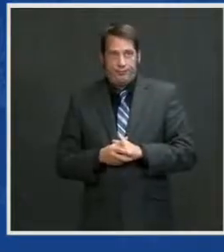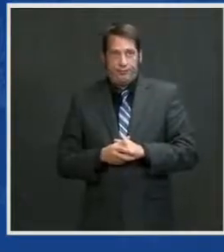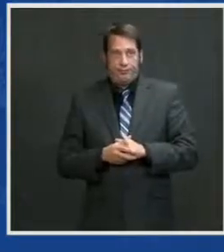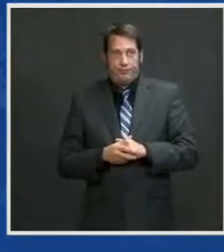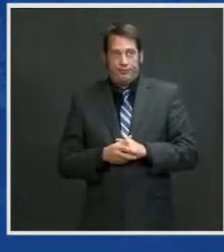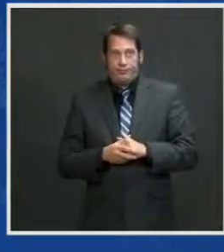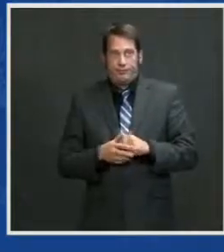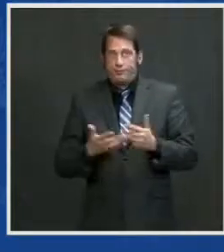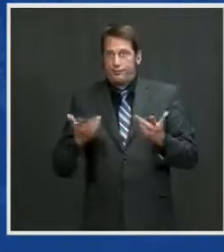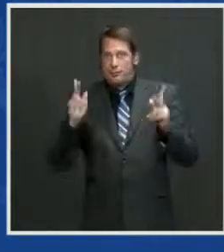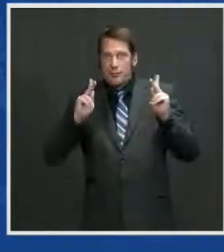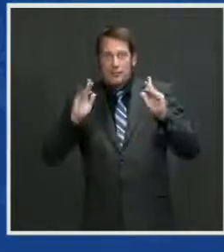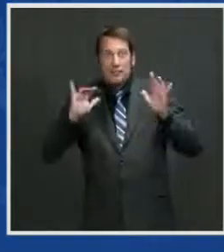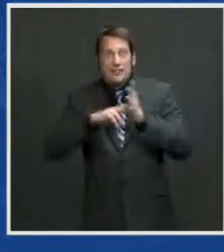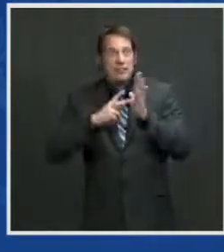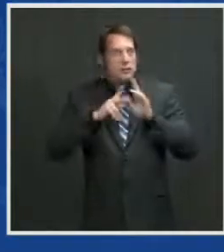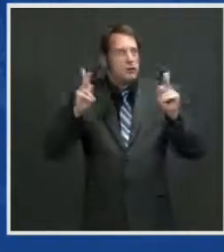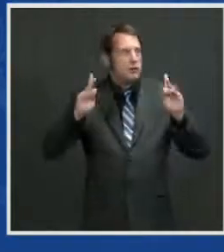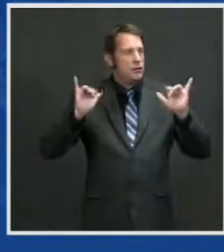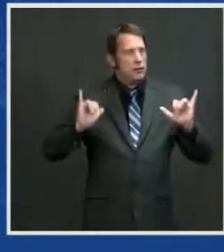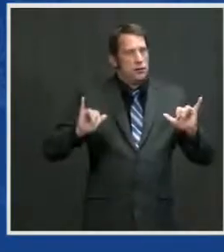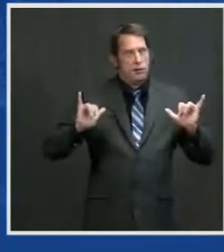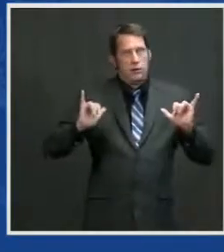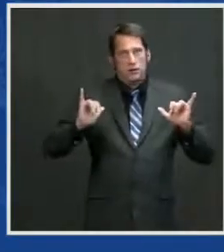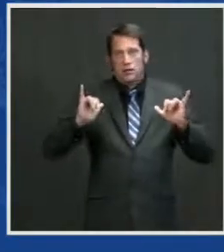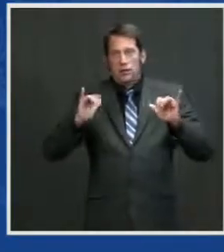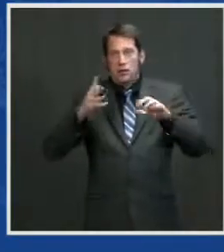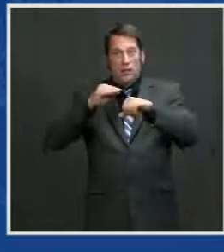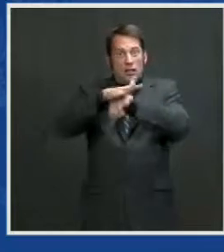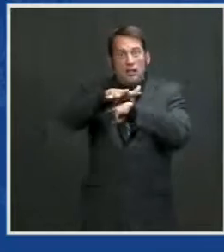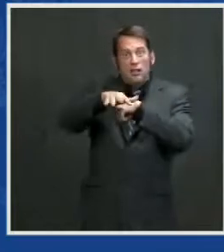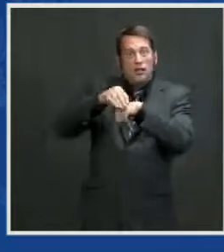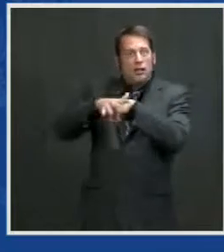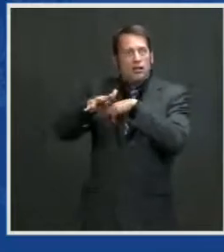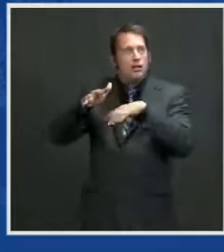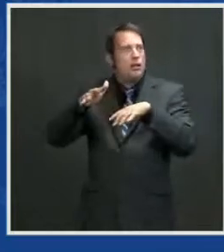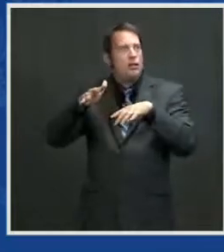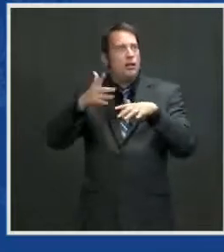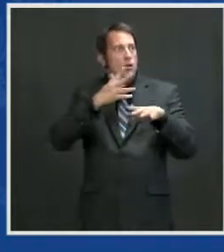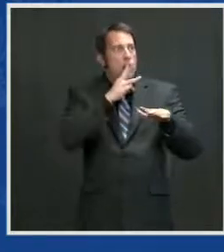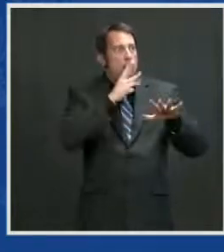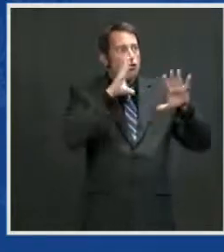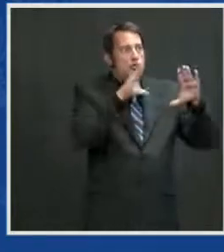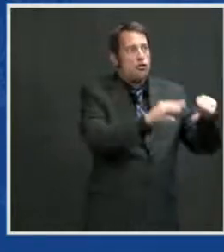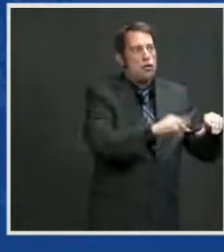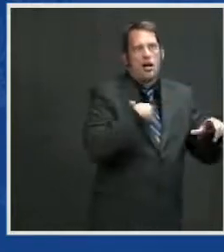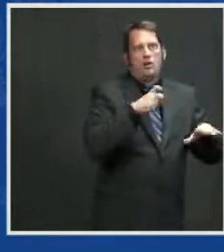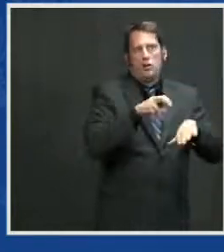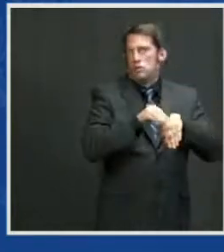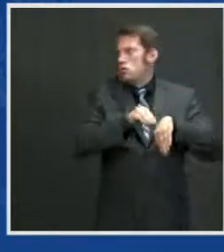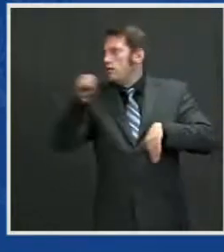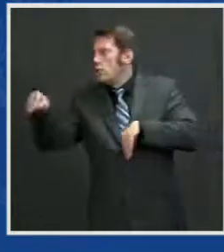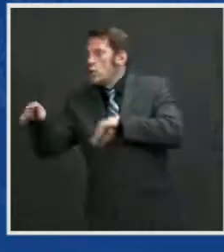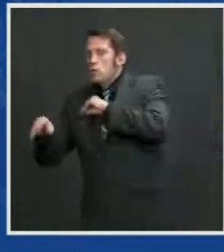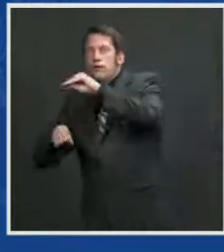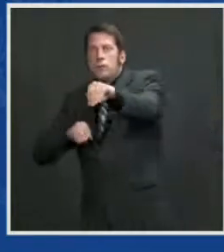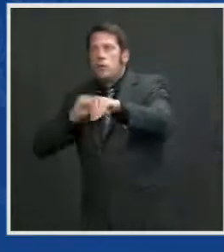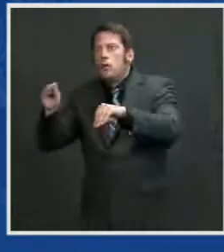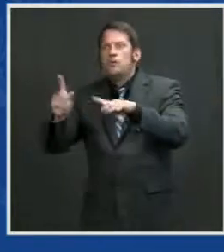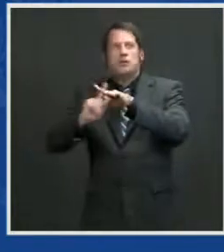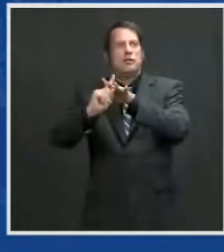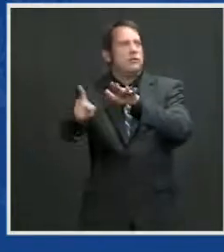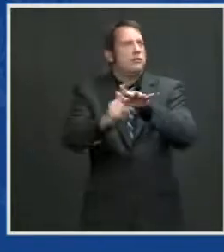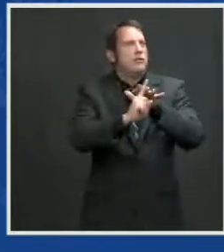leaving places because they're literally sinking below the sea in Indonesia because of the fights over what is aerable land